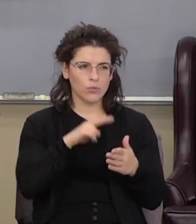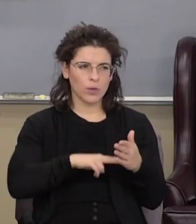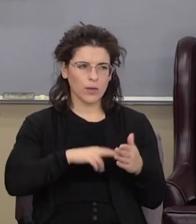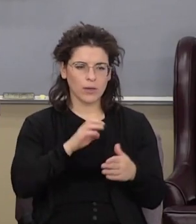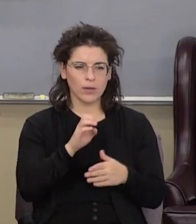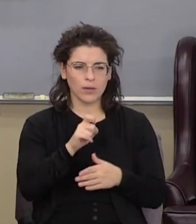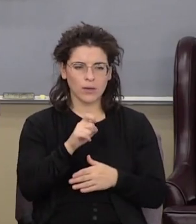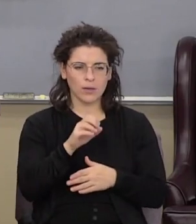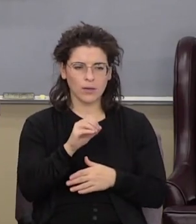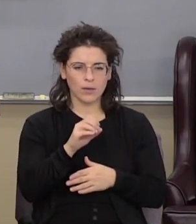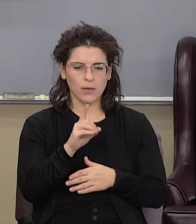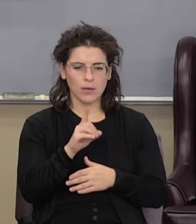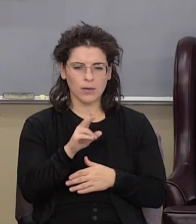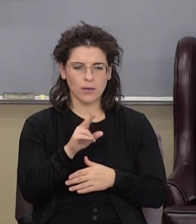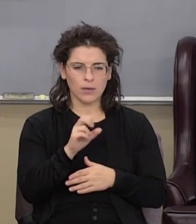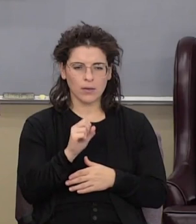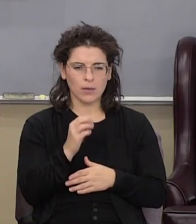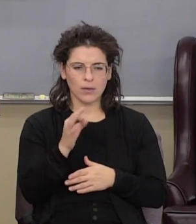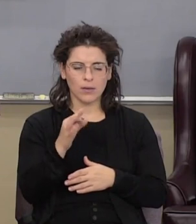19 that Israel is